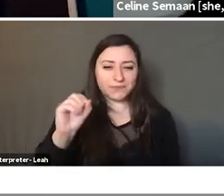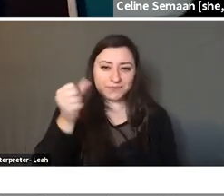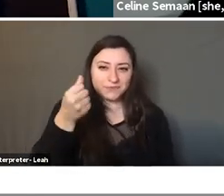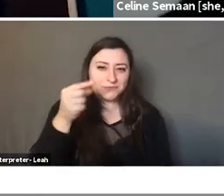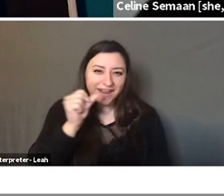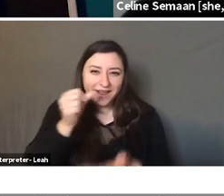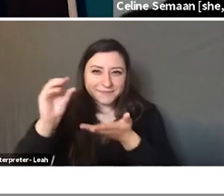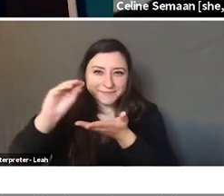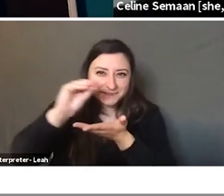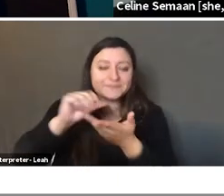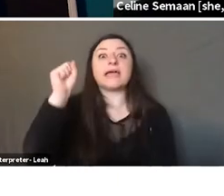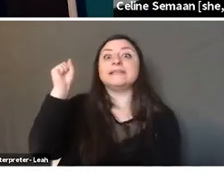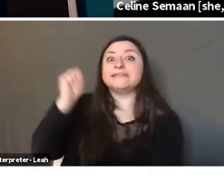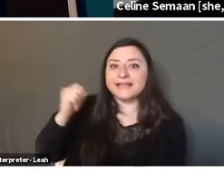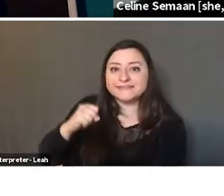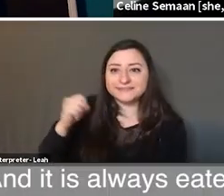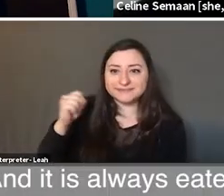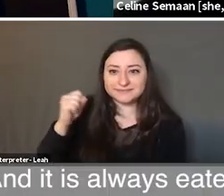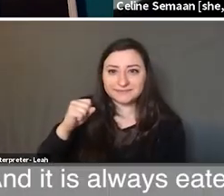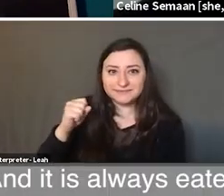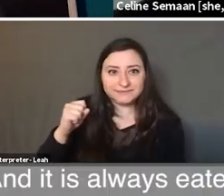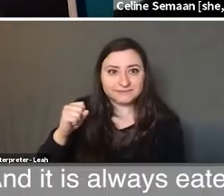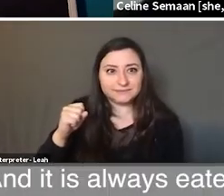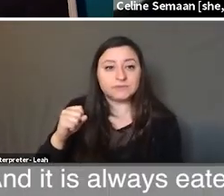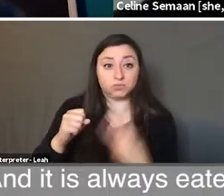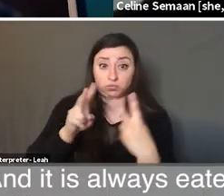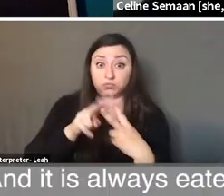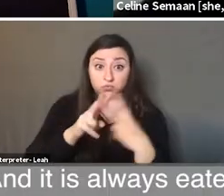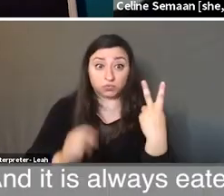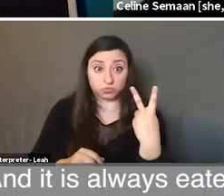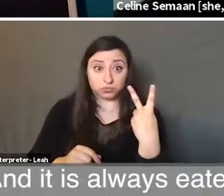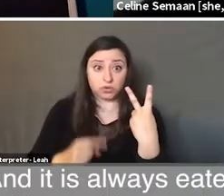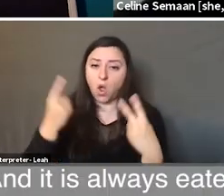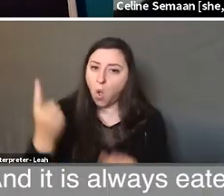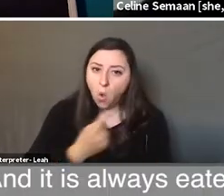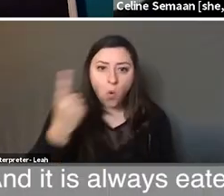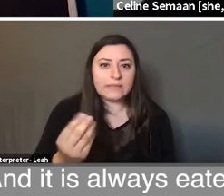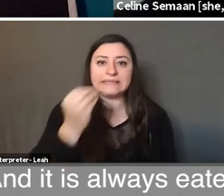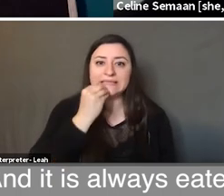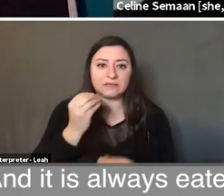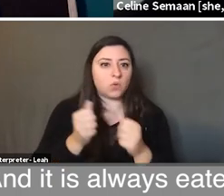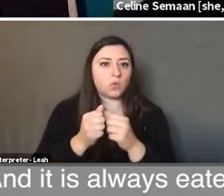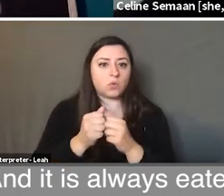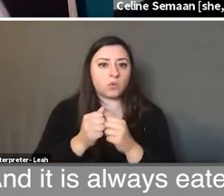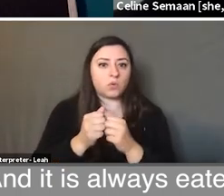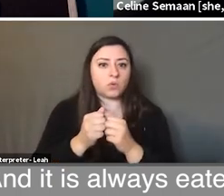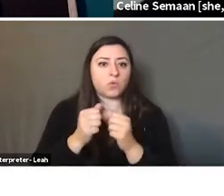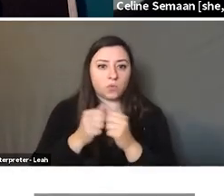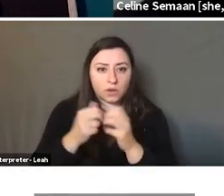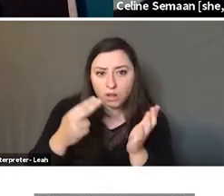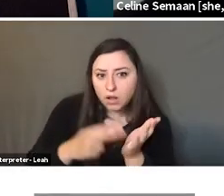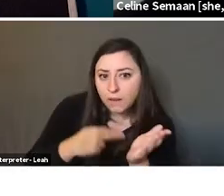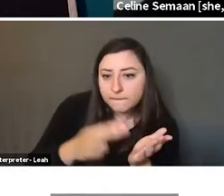Aleppo pistachios, yes. And it was, it is always eaten with our khibus. It's not called